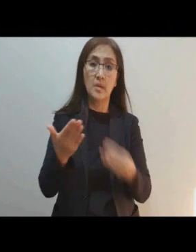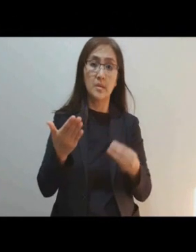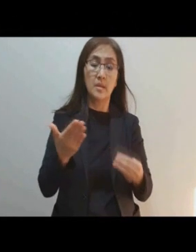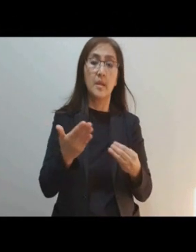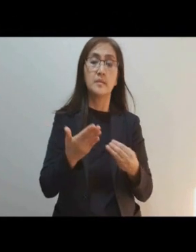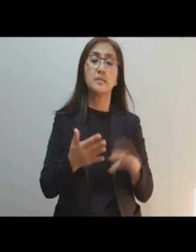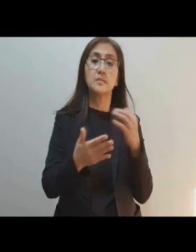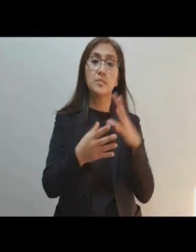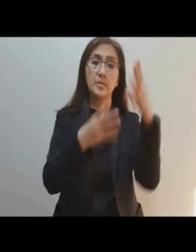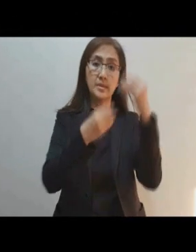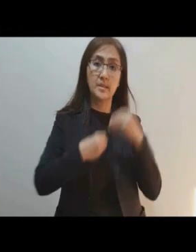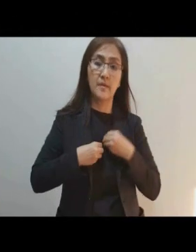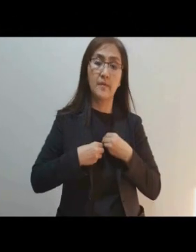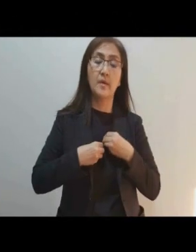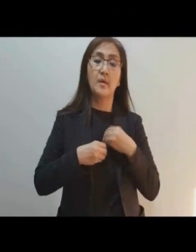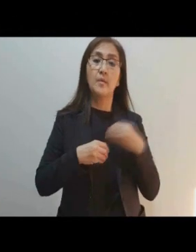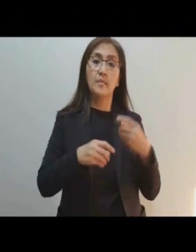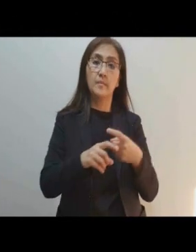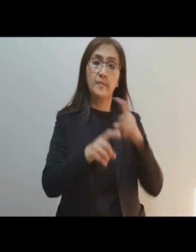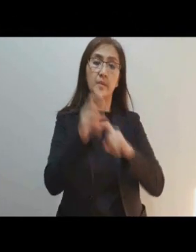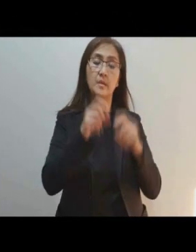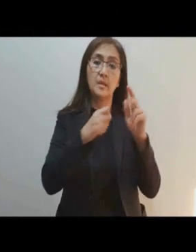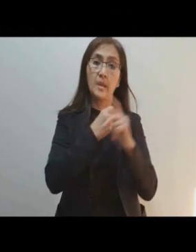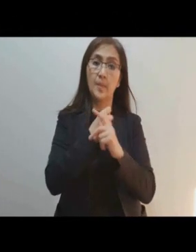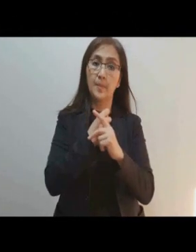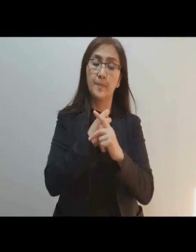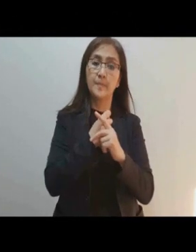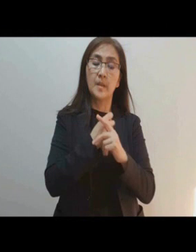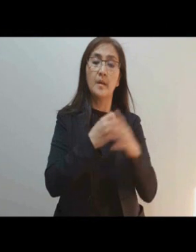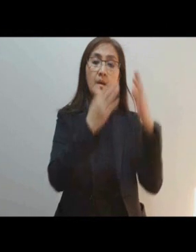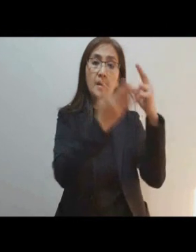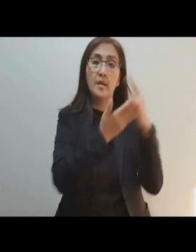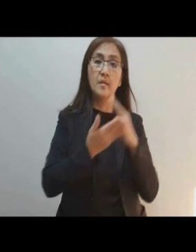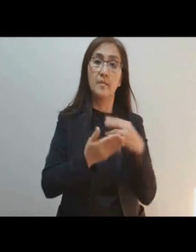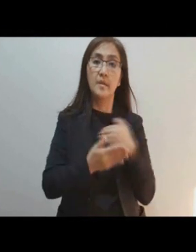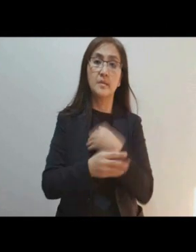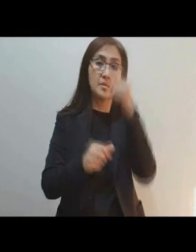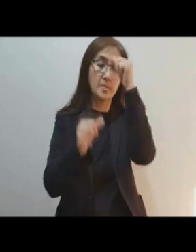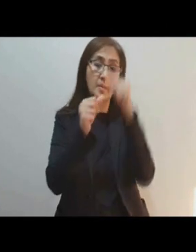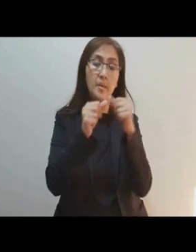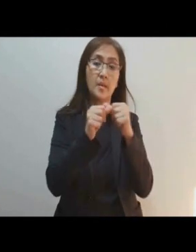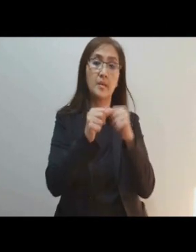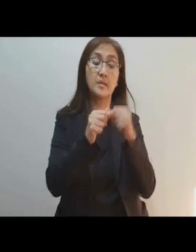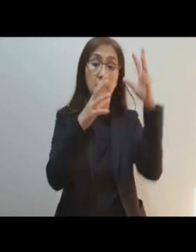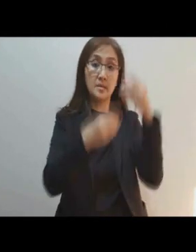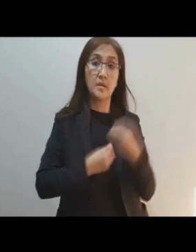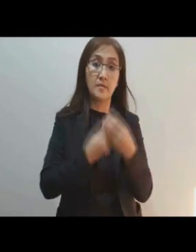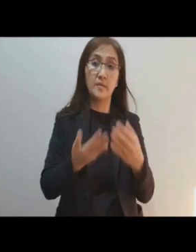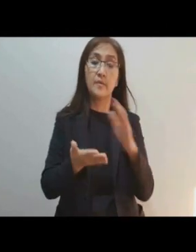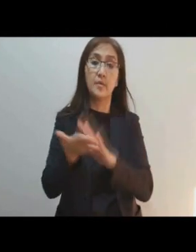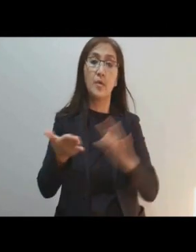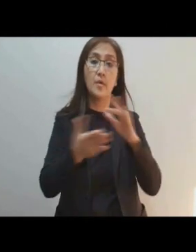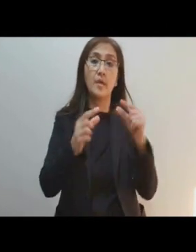material and monetary blessings we receive Own and keep Help us remember that these are given